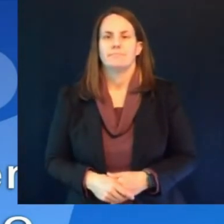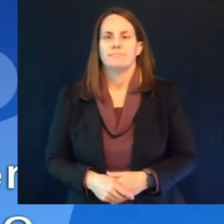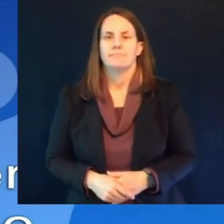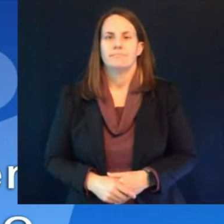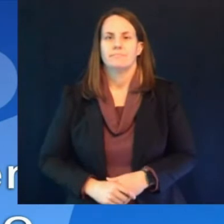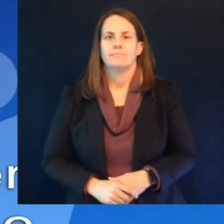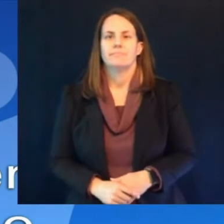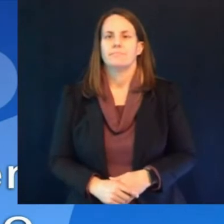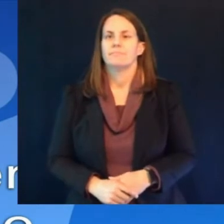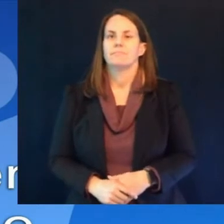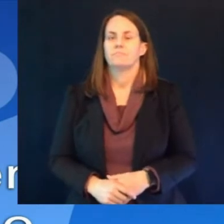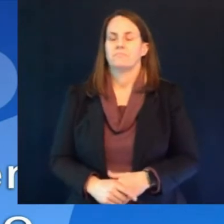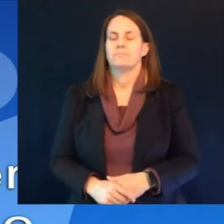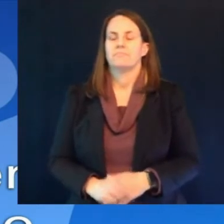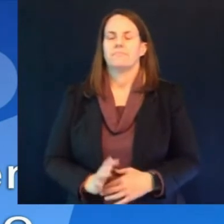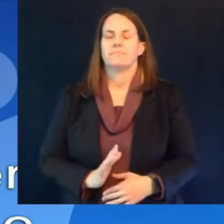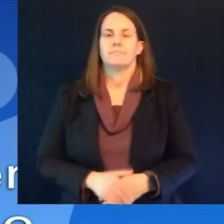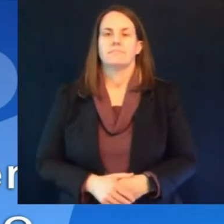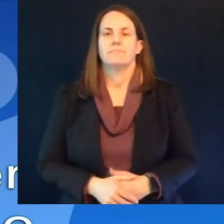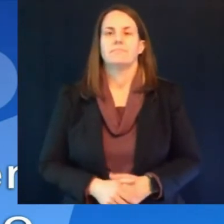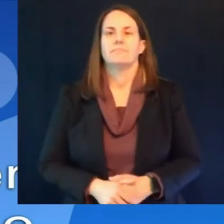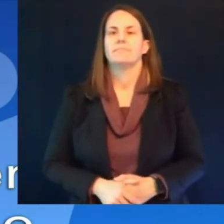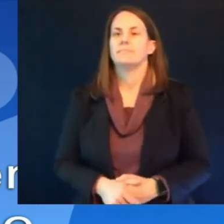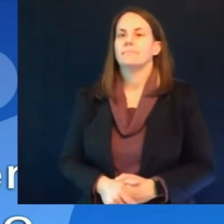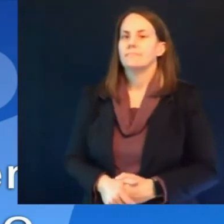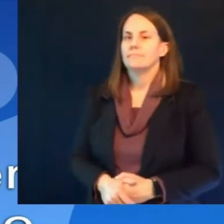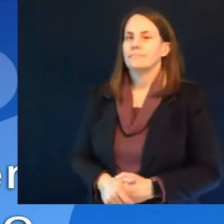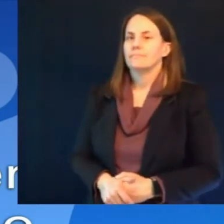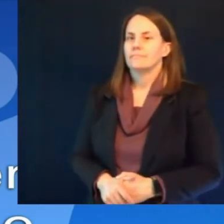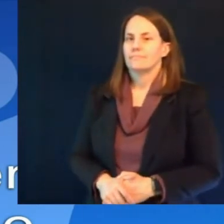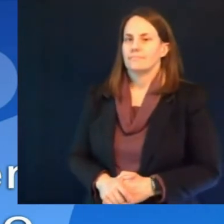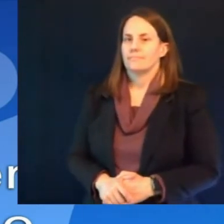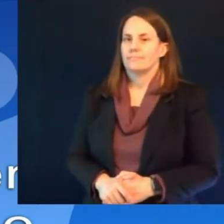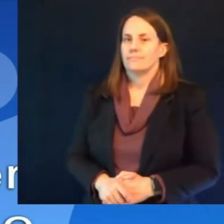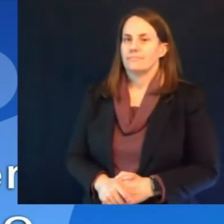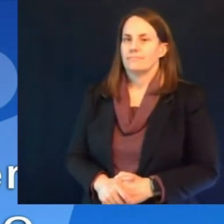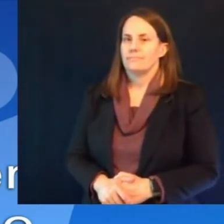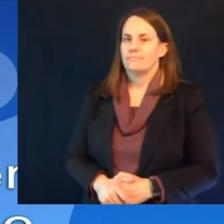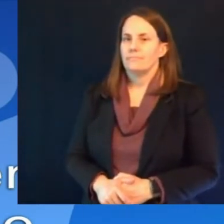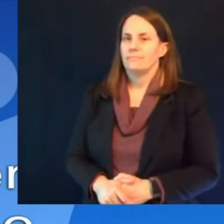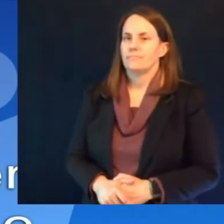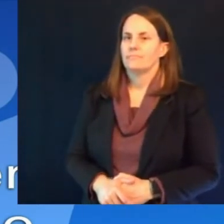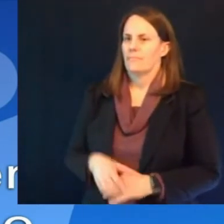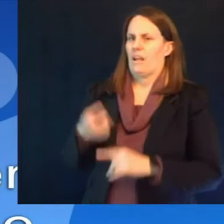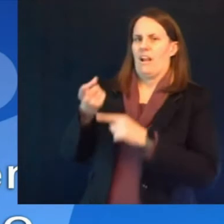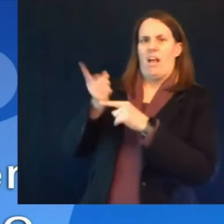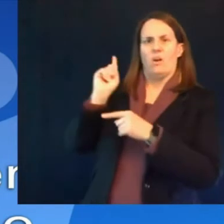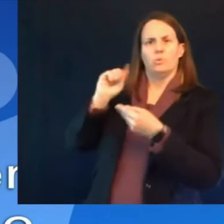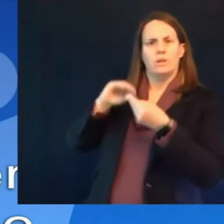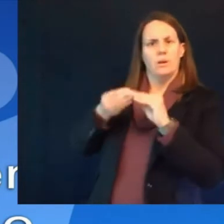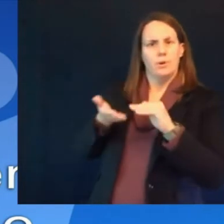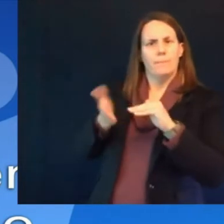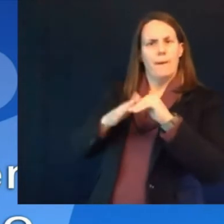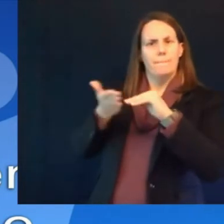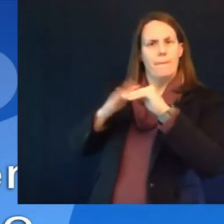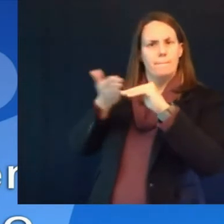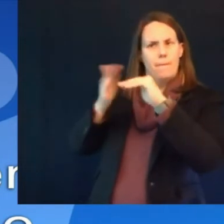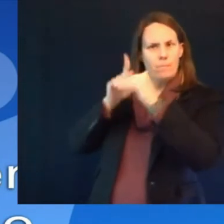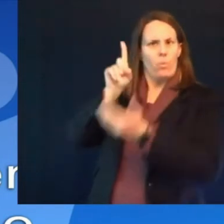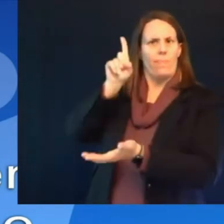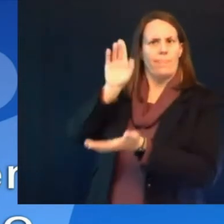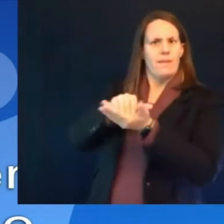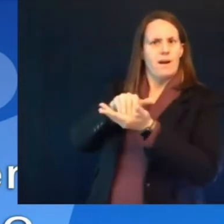hi thanks um in the last week we've seen a rise in cases you know topping a thousand last week 922 again today